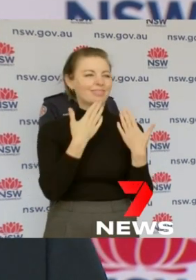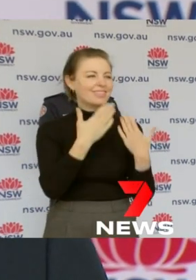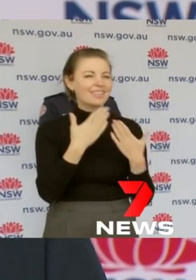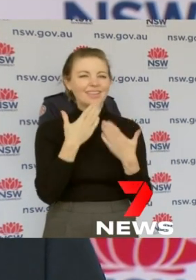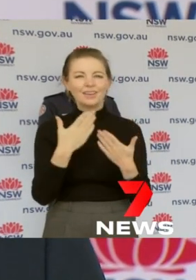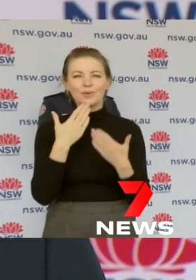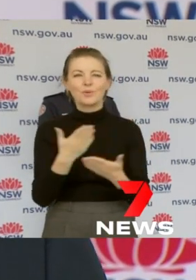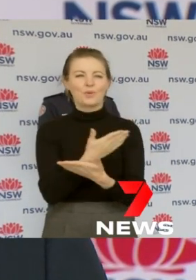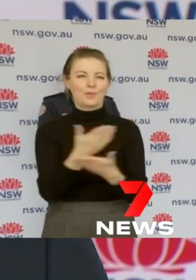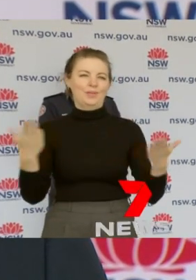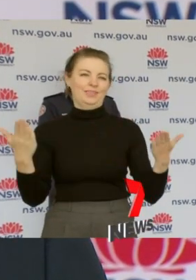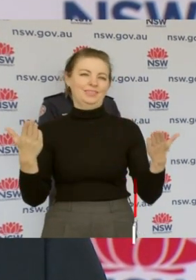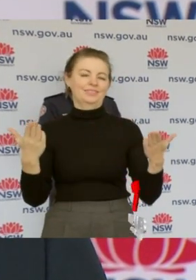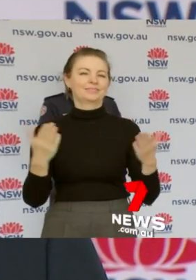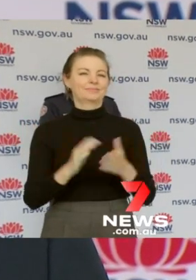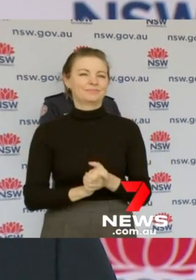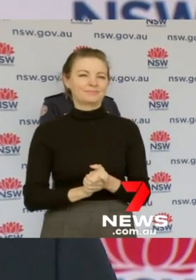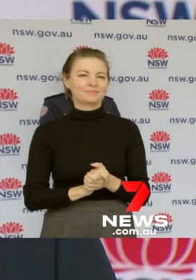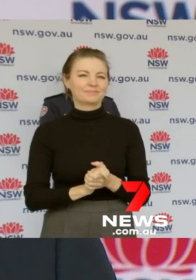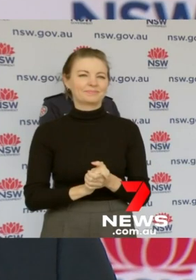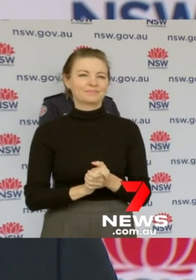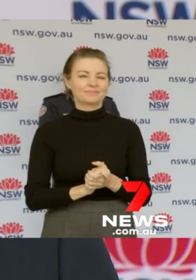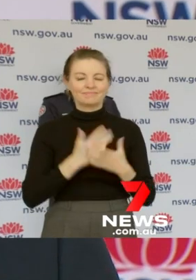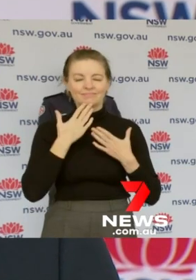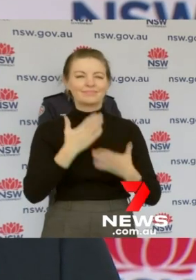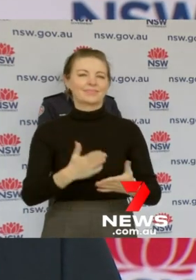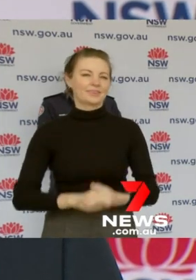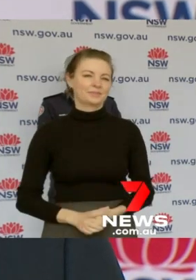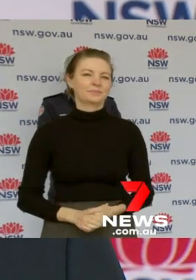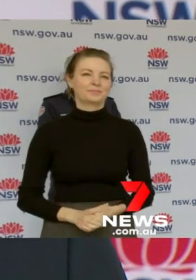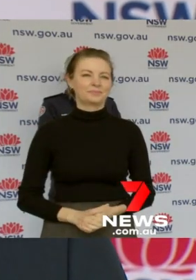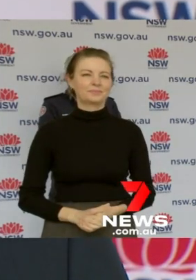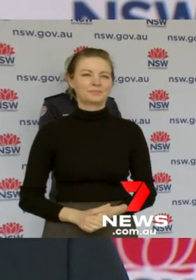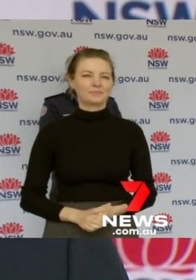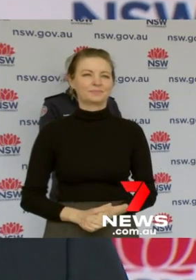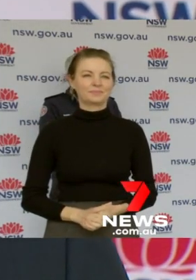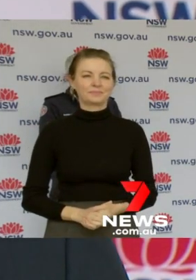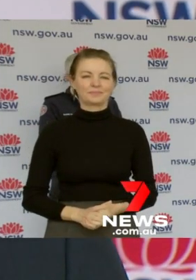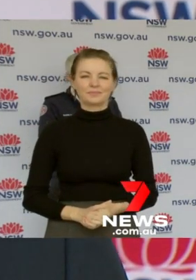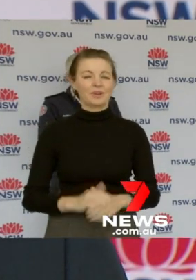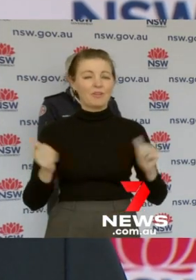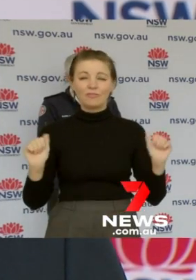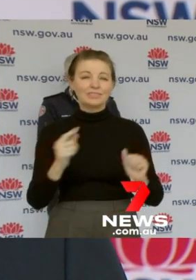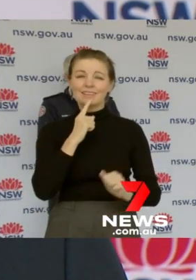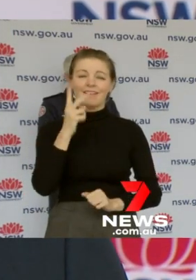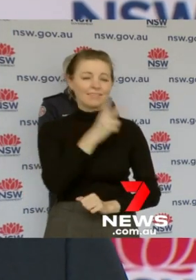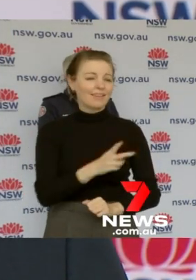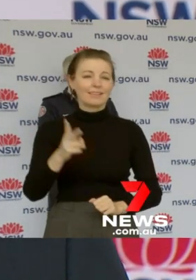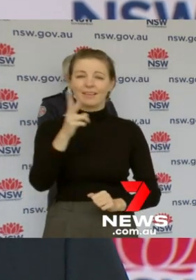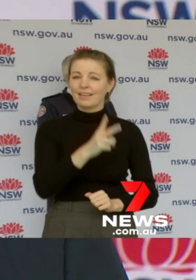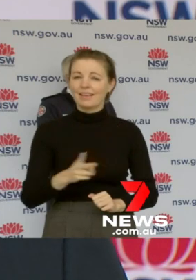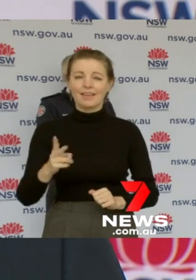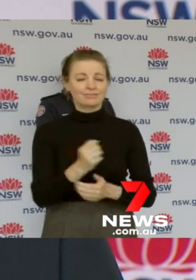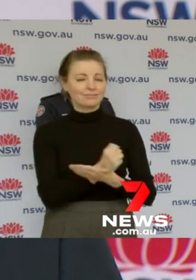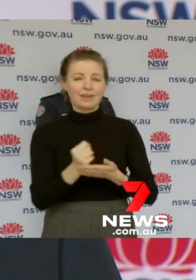of our residents who've come forward for a vaccination. As we've said many times vaccination is a critical